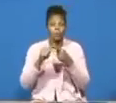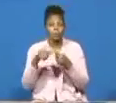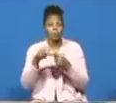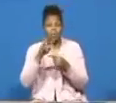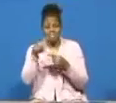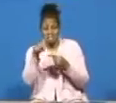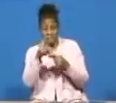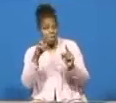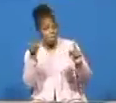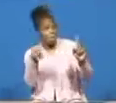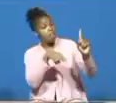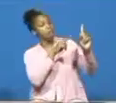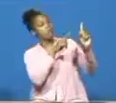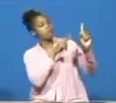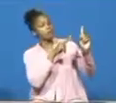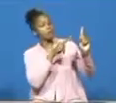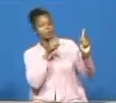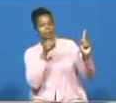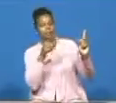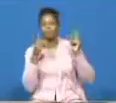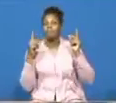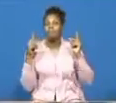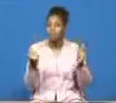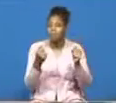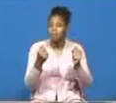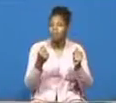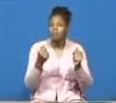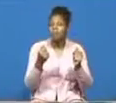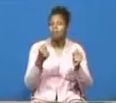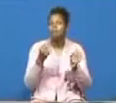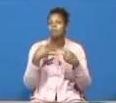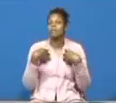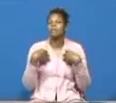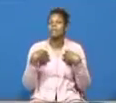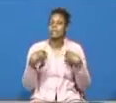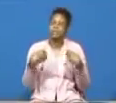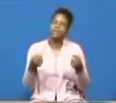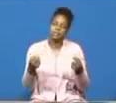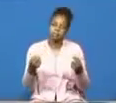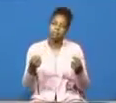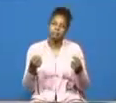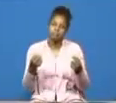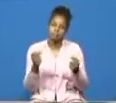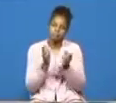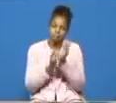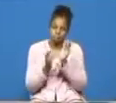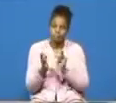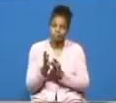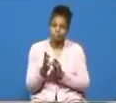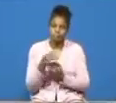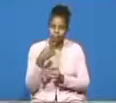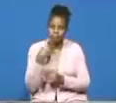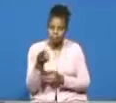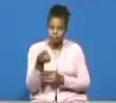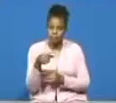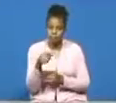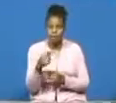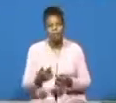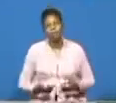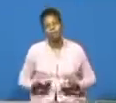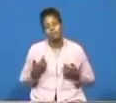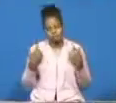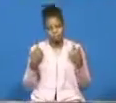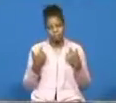hallelujah they would instantly receive healing and the bible said that they lived